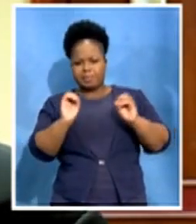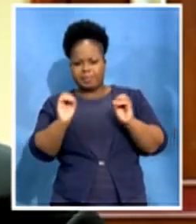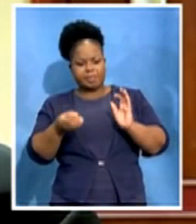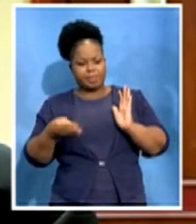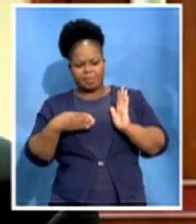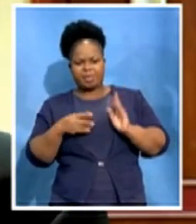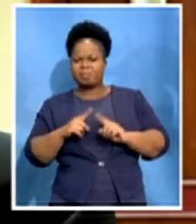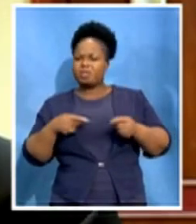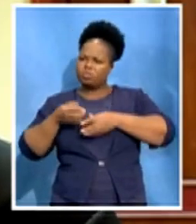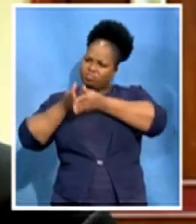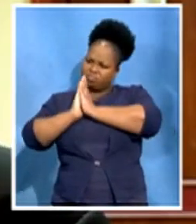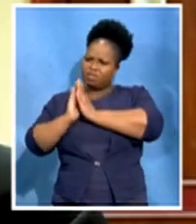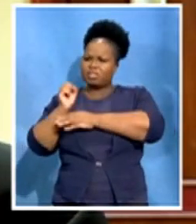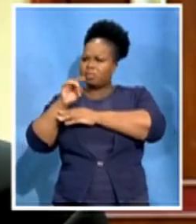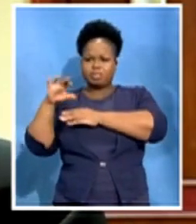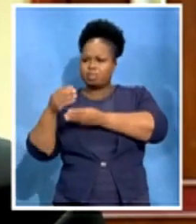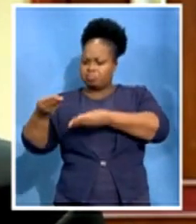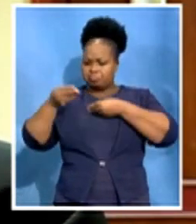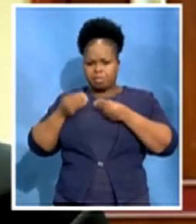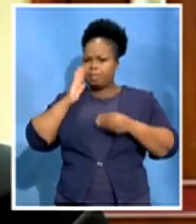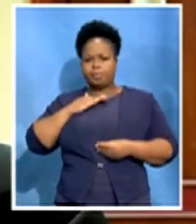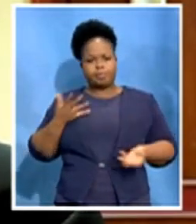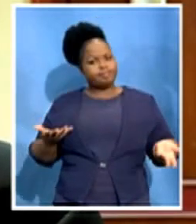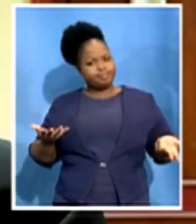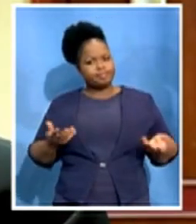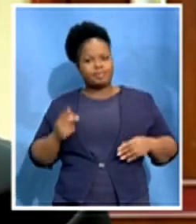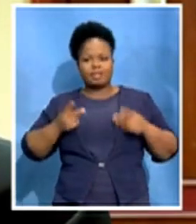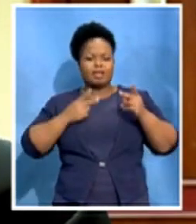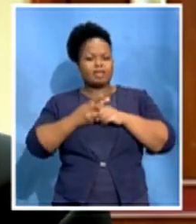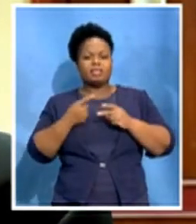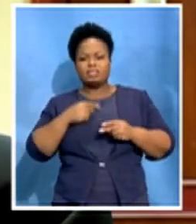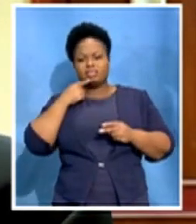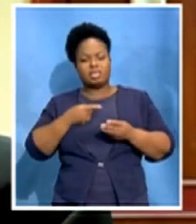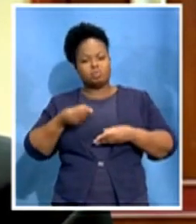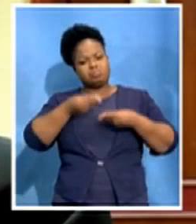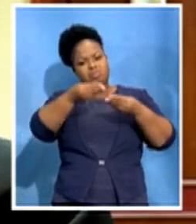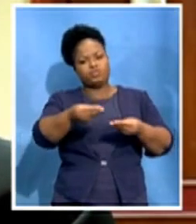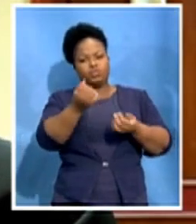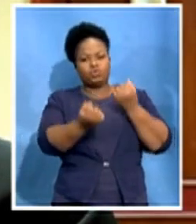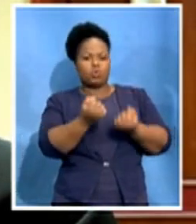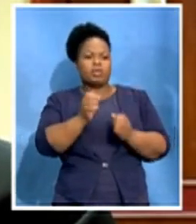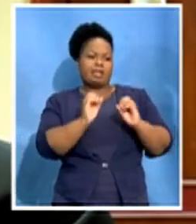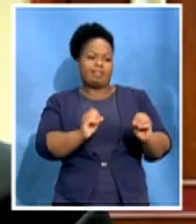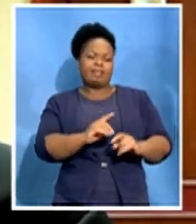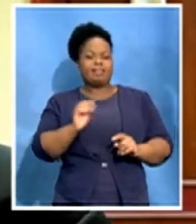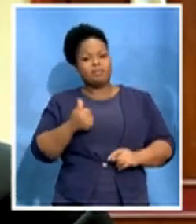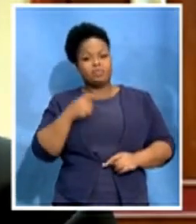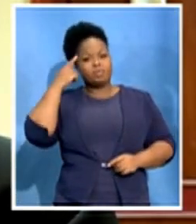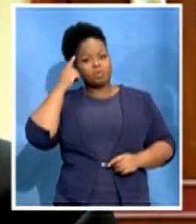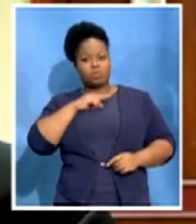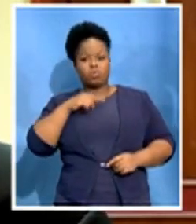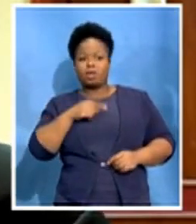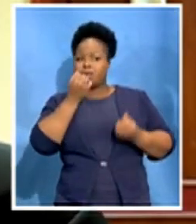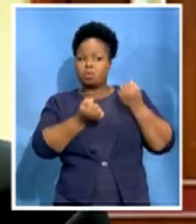never provided to us. We did not put that before the court and we think that on the basis that the court did not have that particular